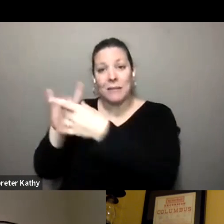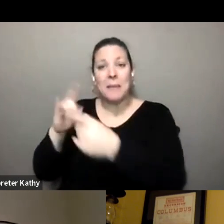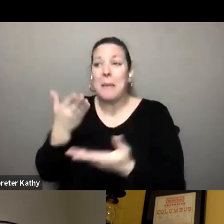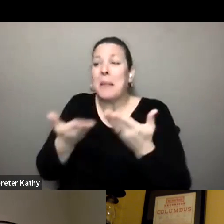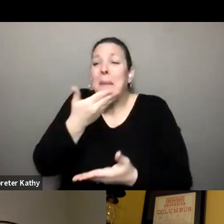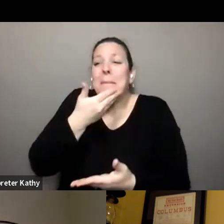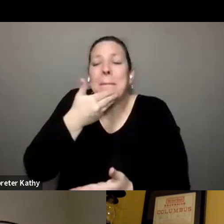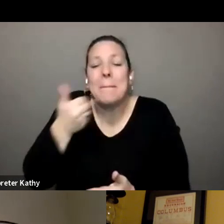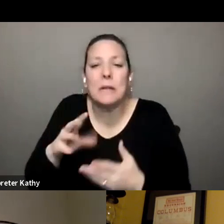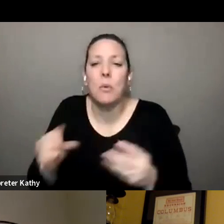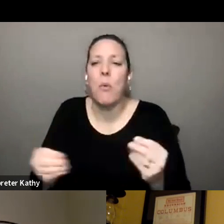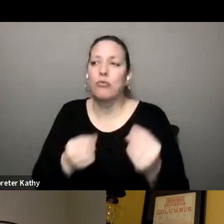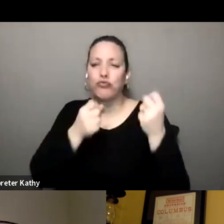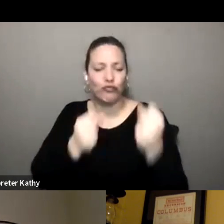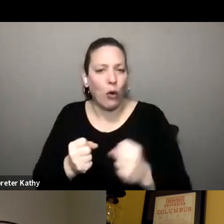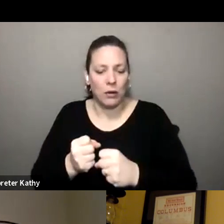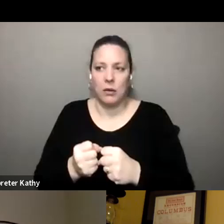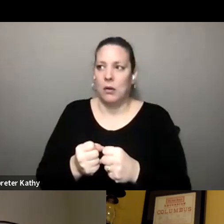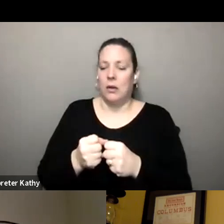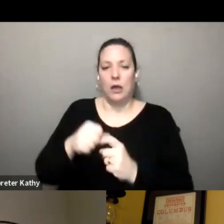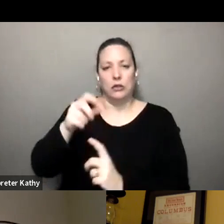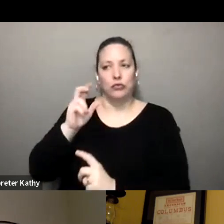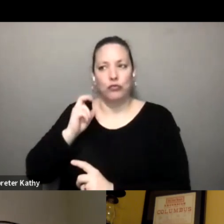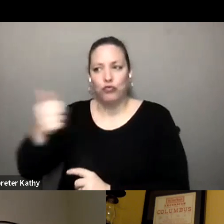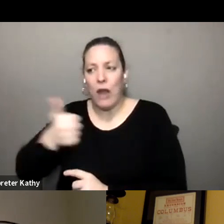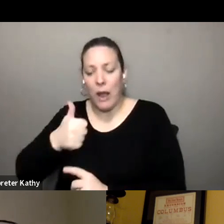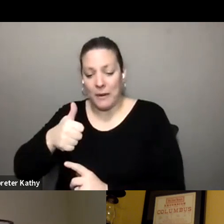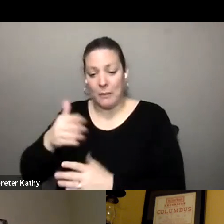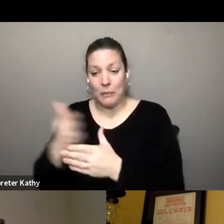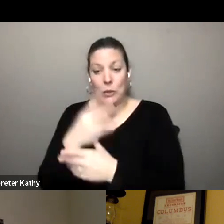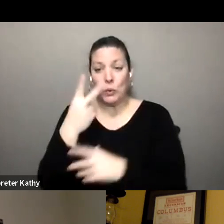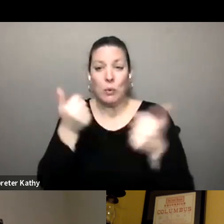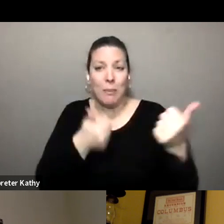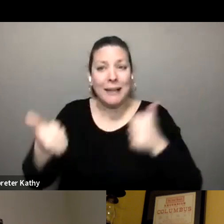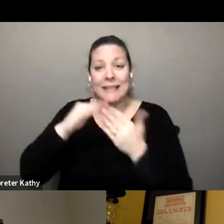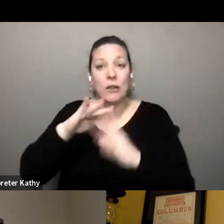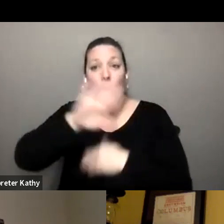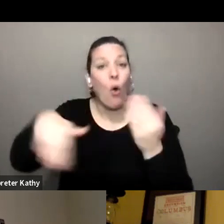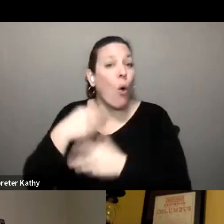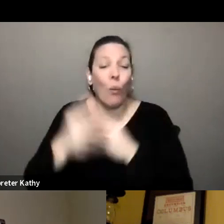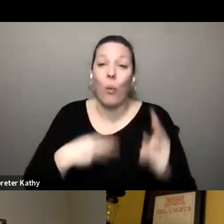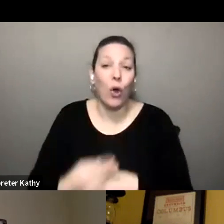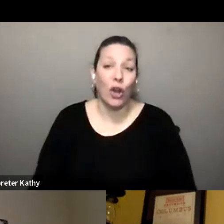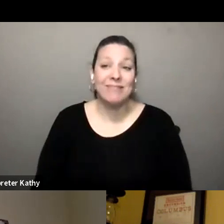best most rich transportation environment between two major cities that you'll see in the world um